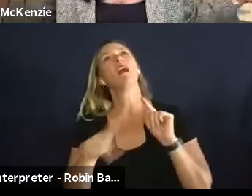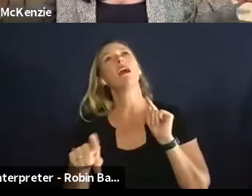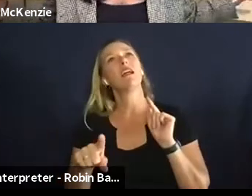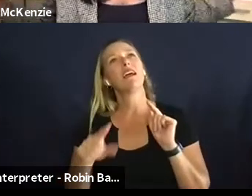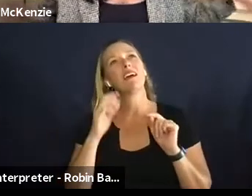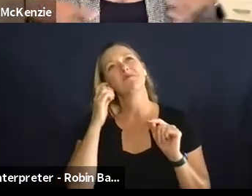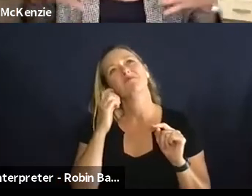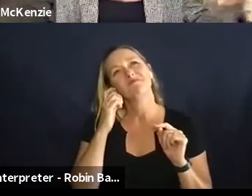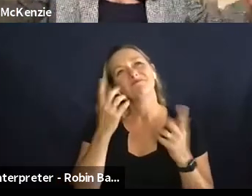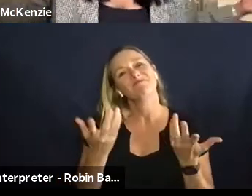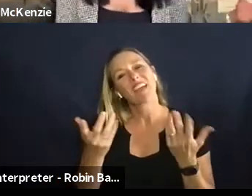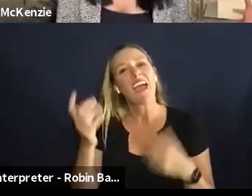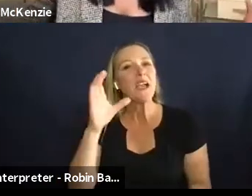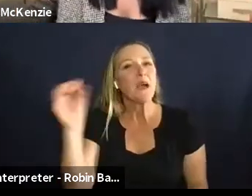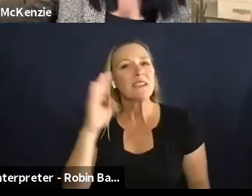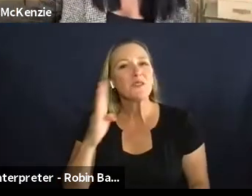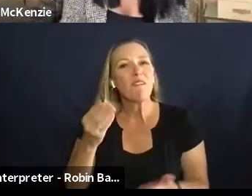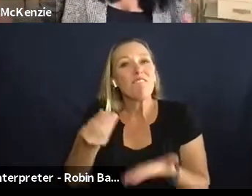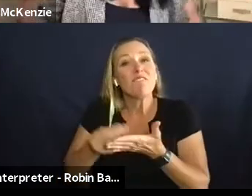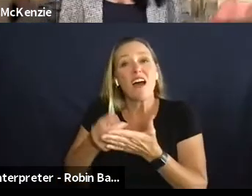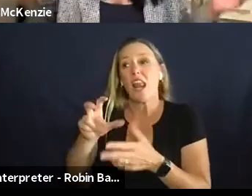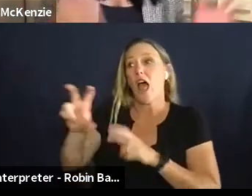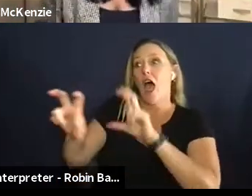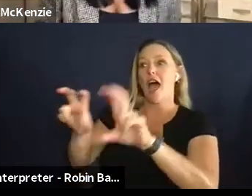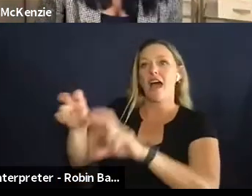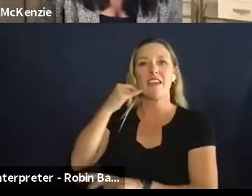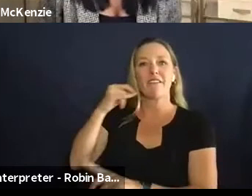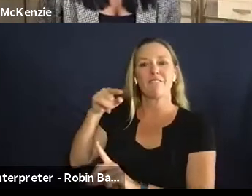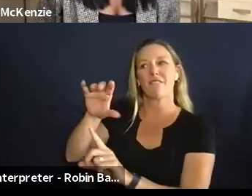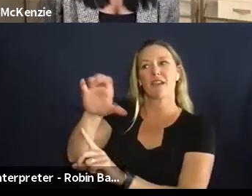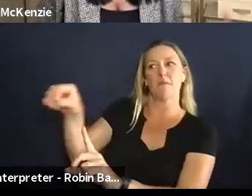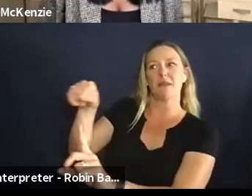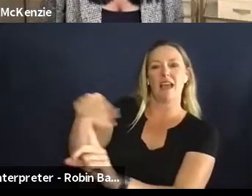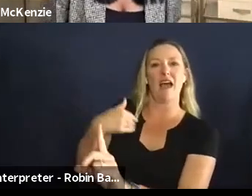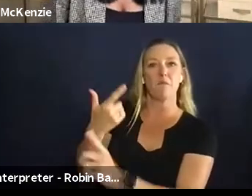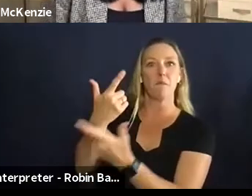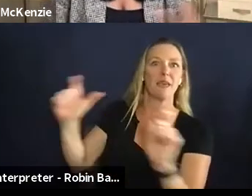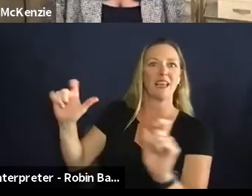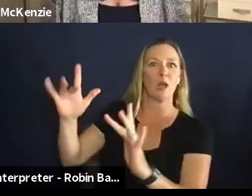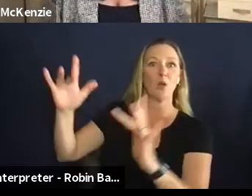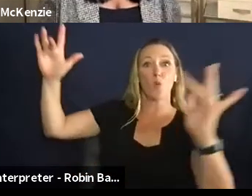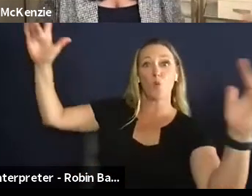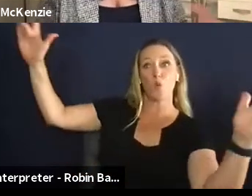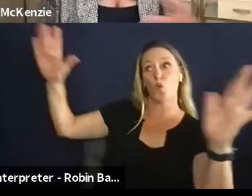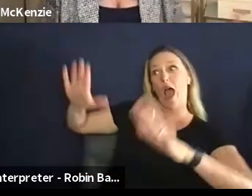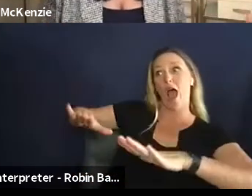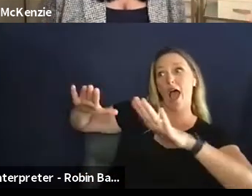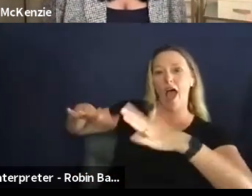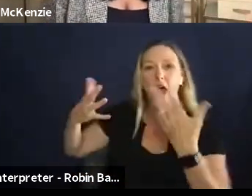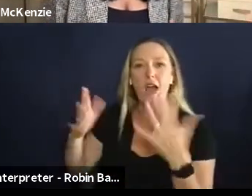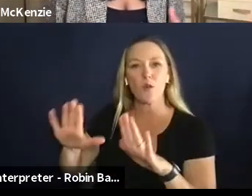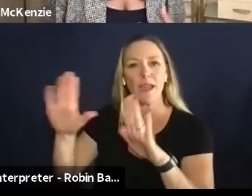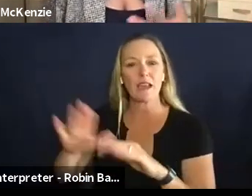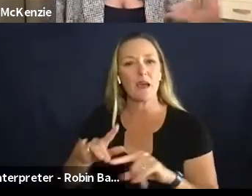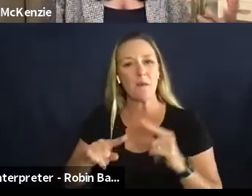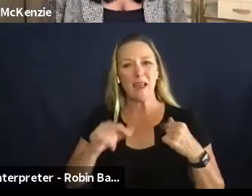those that have this this big aura and this big persona but i'm like i don't care like i'm not doing this for notoriety i'm always